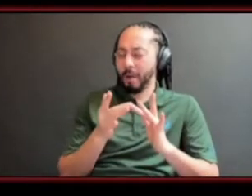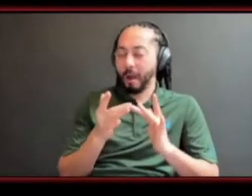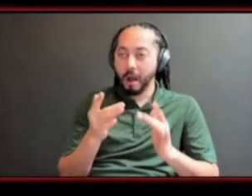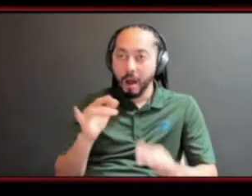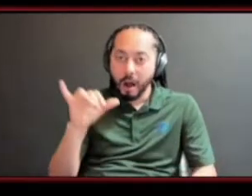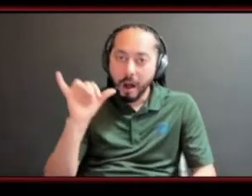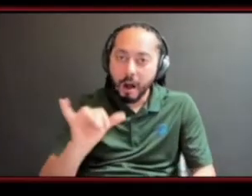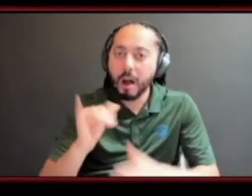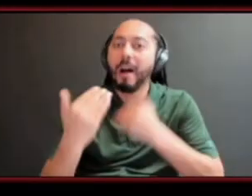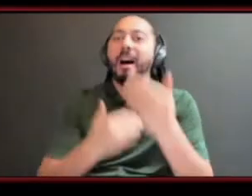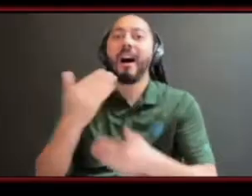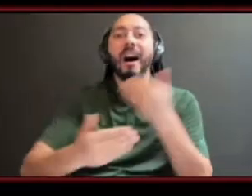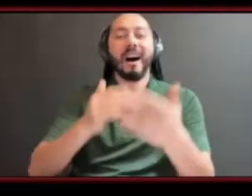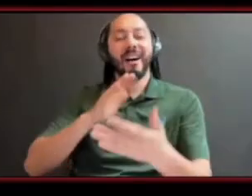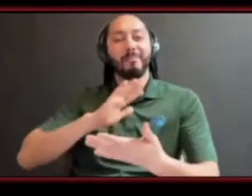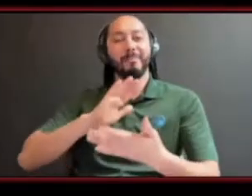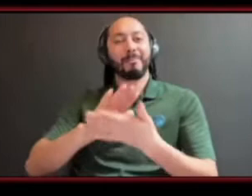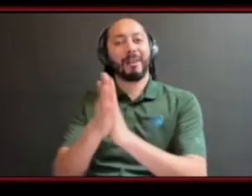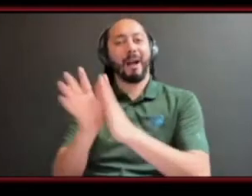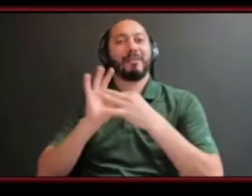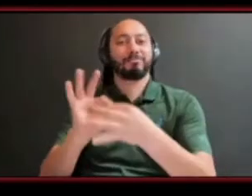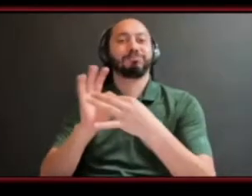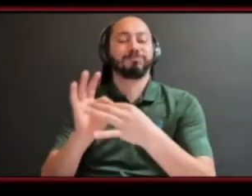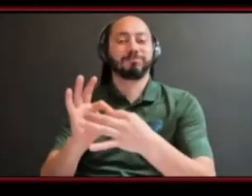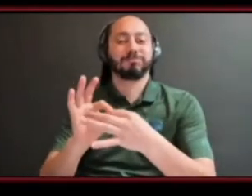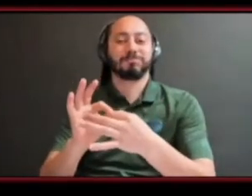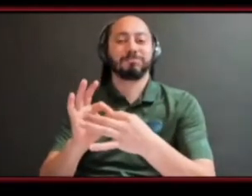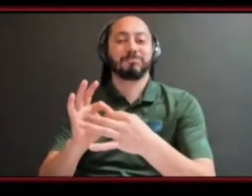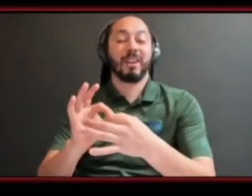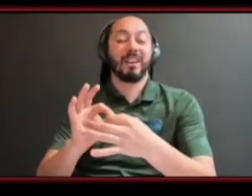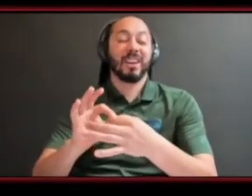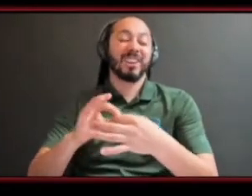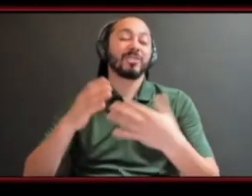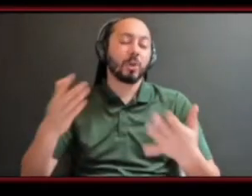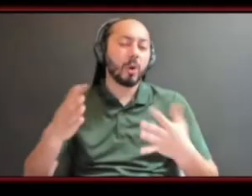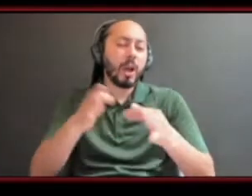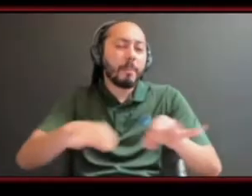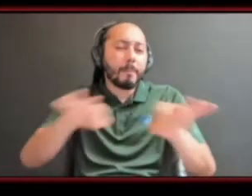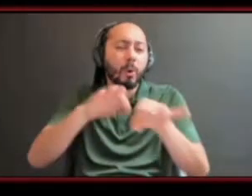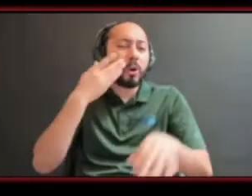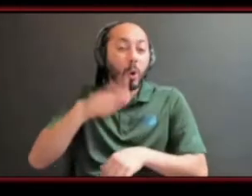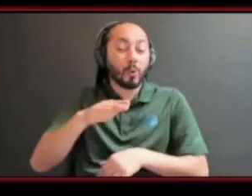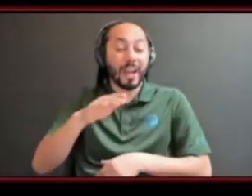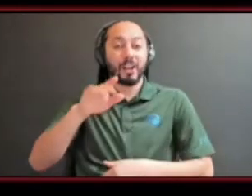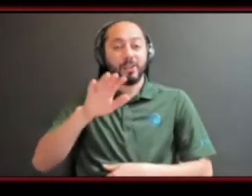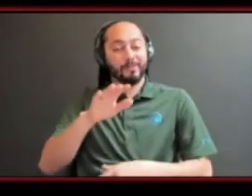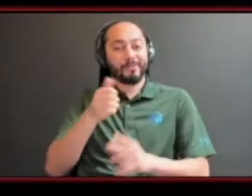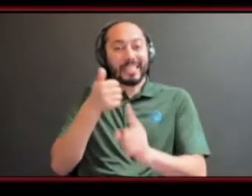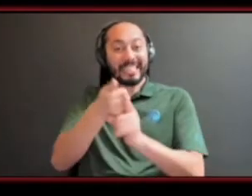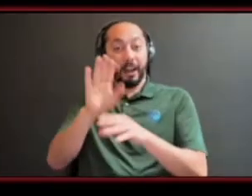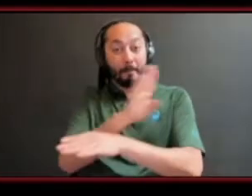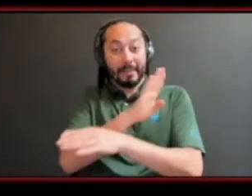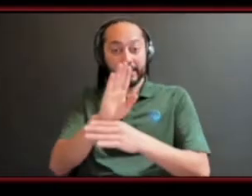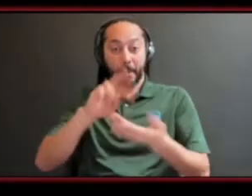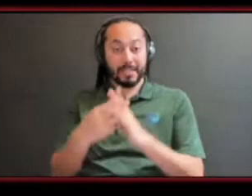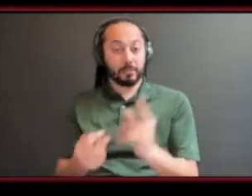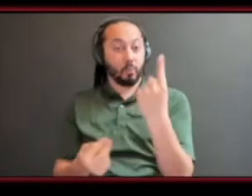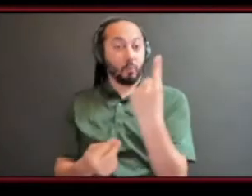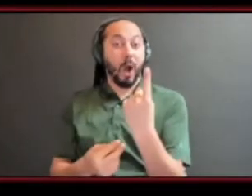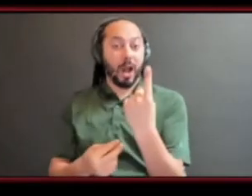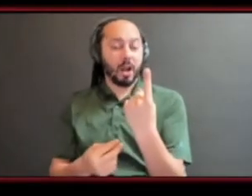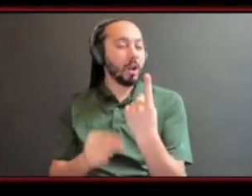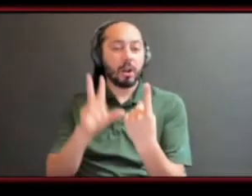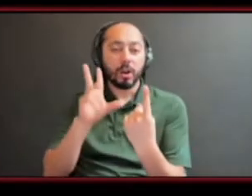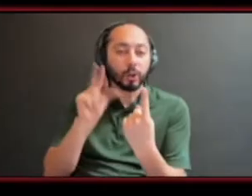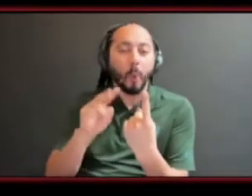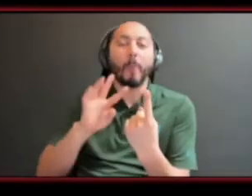in the sense that you know it's not just an individual journey you need the people along the way to get you to the success um if i bring